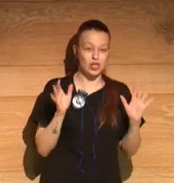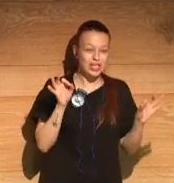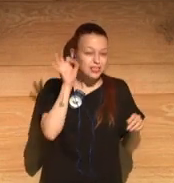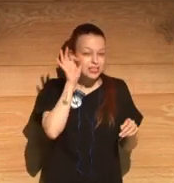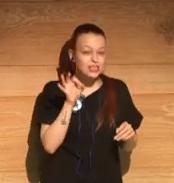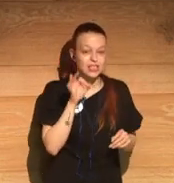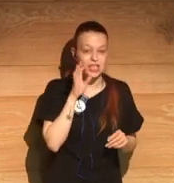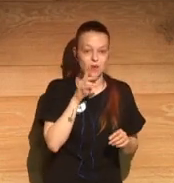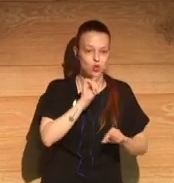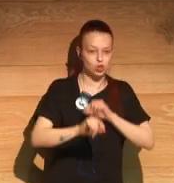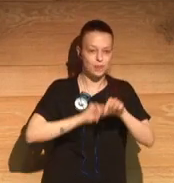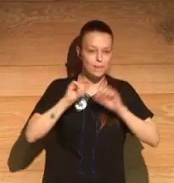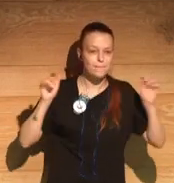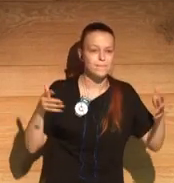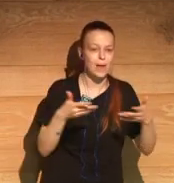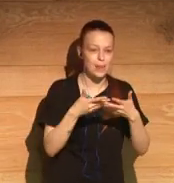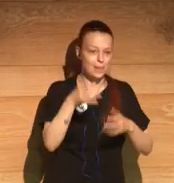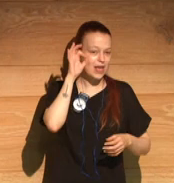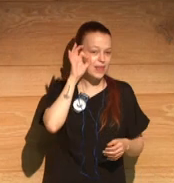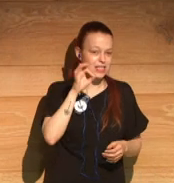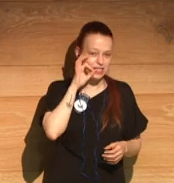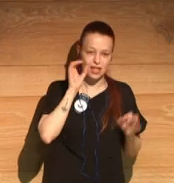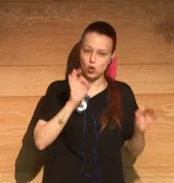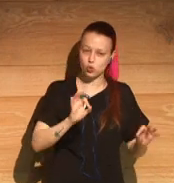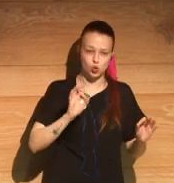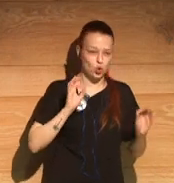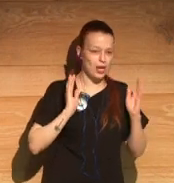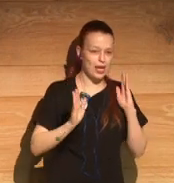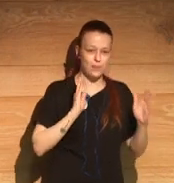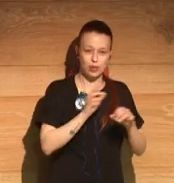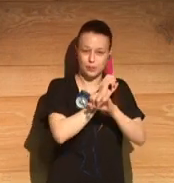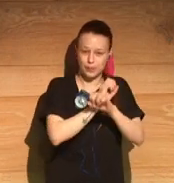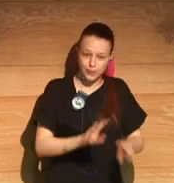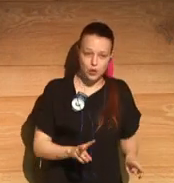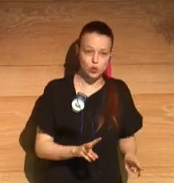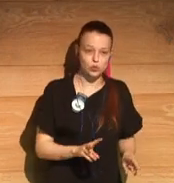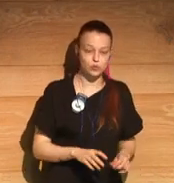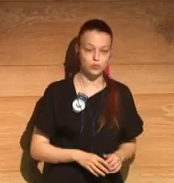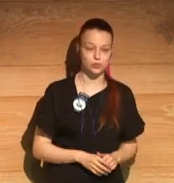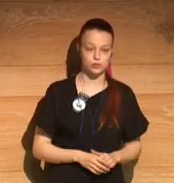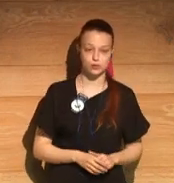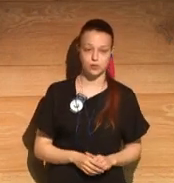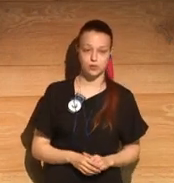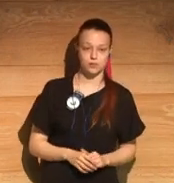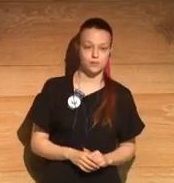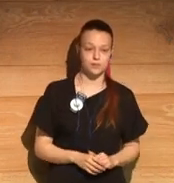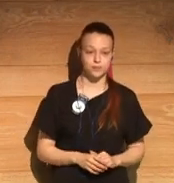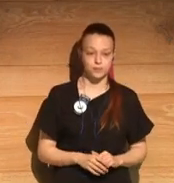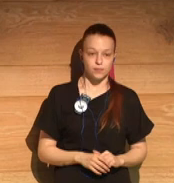And this is during the AIDS epidemic or pandemic at the most critical time, I believe.